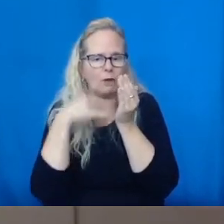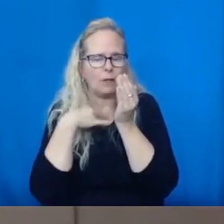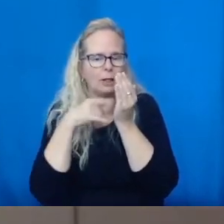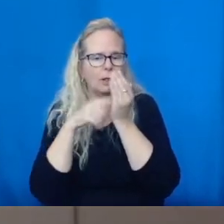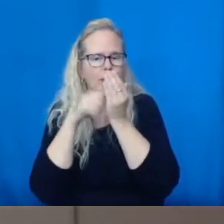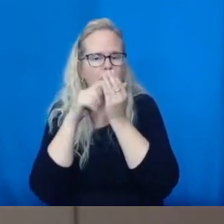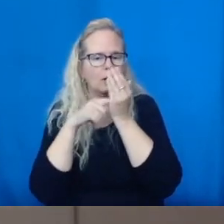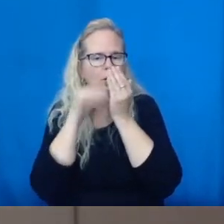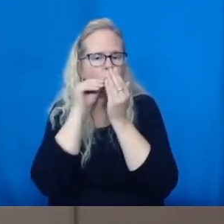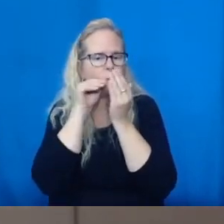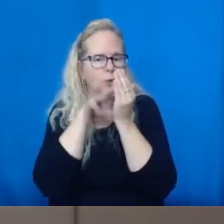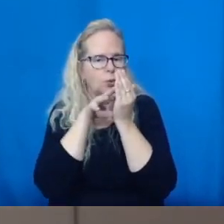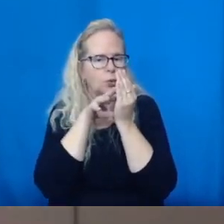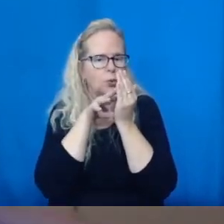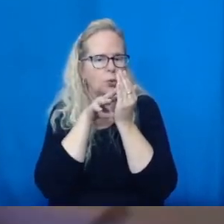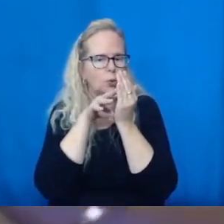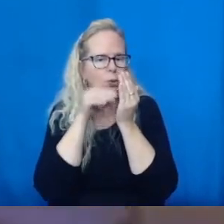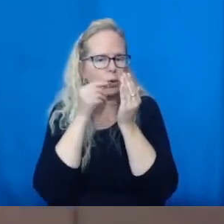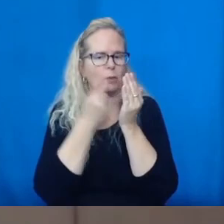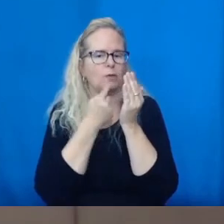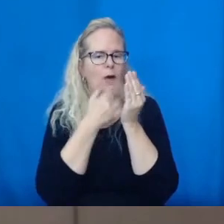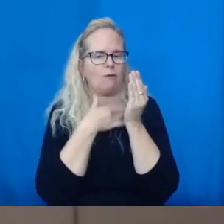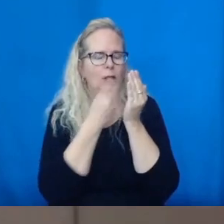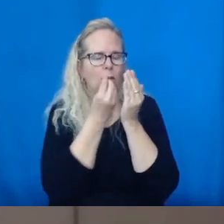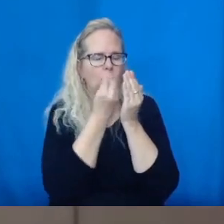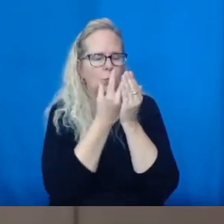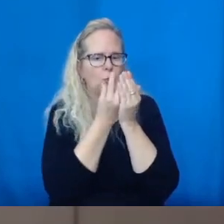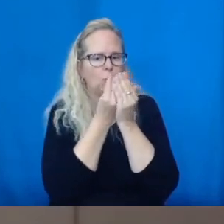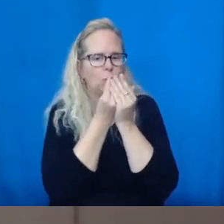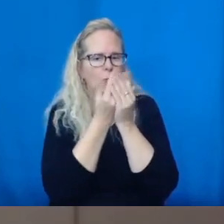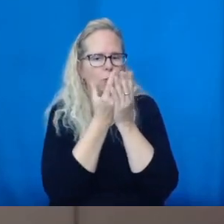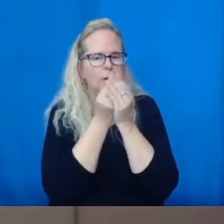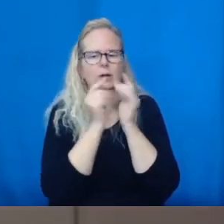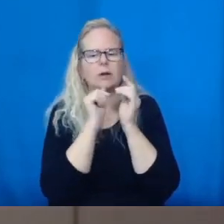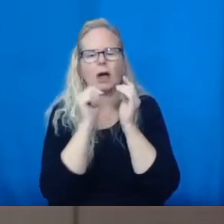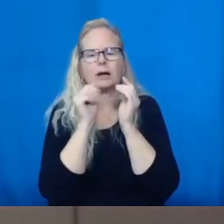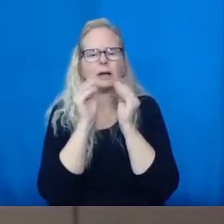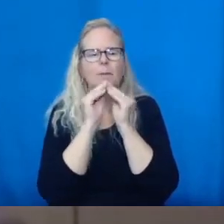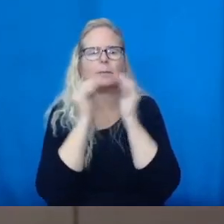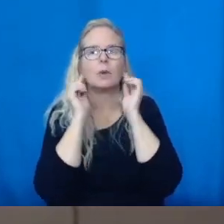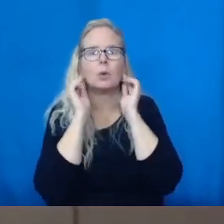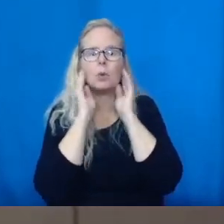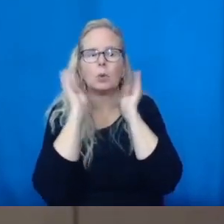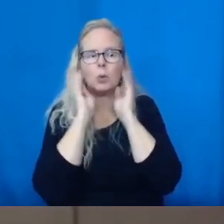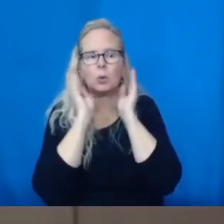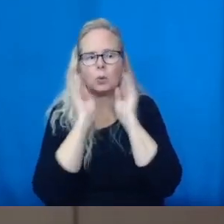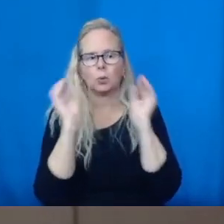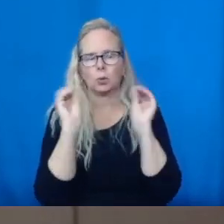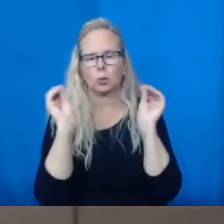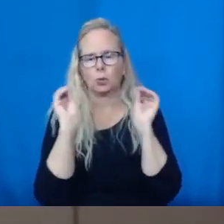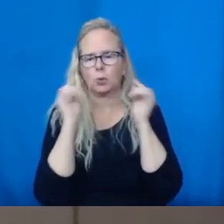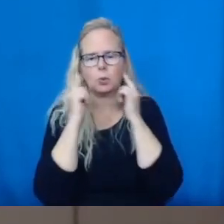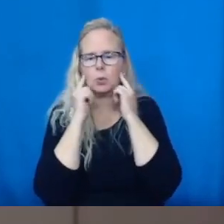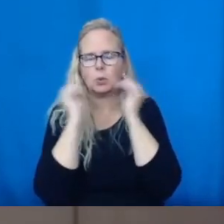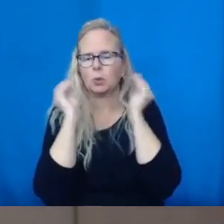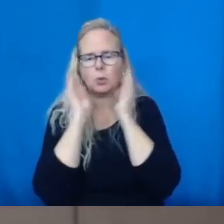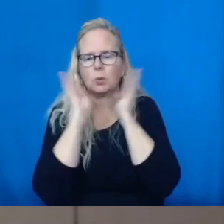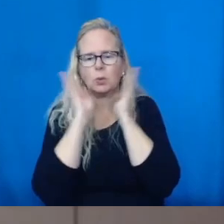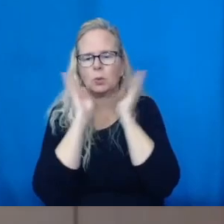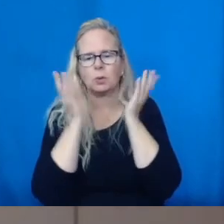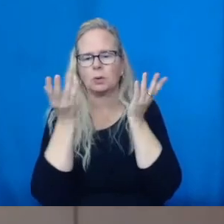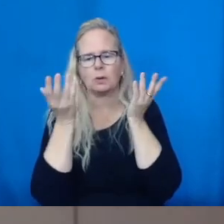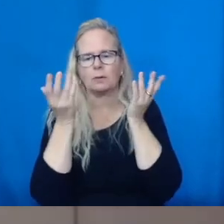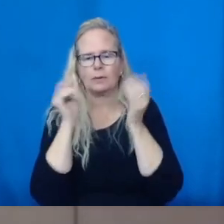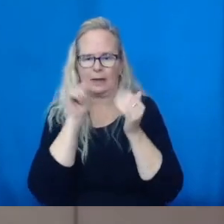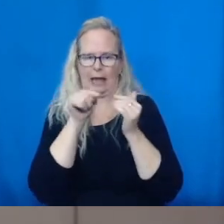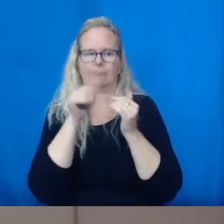I've passed a fit test on this mask with a port account test. 200, which is the perfect you can get on that. So I do know that it does